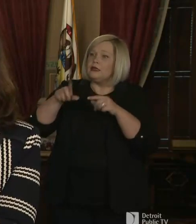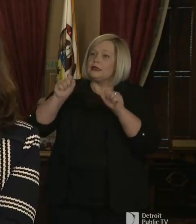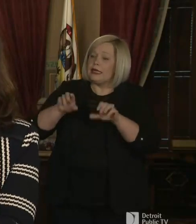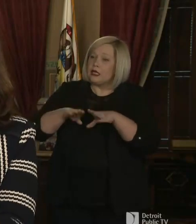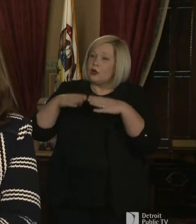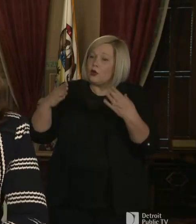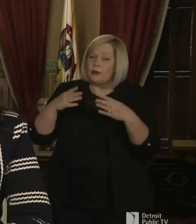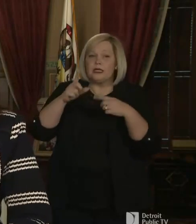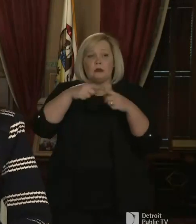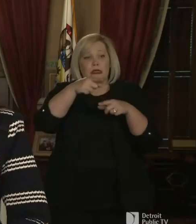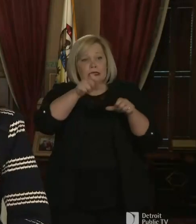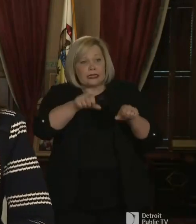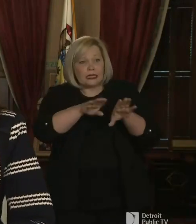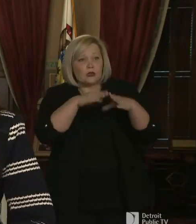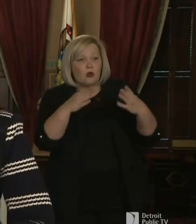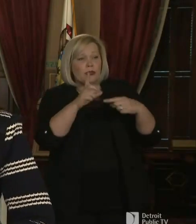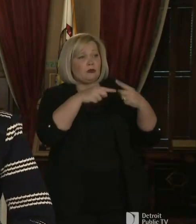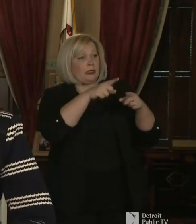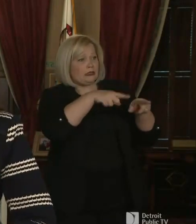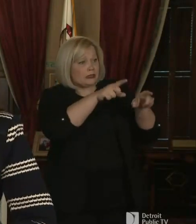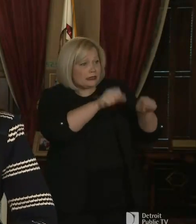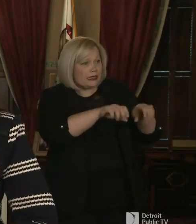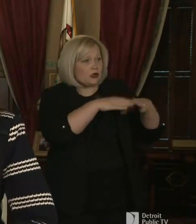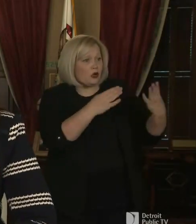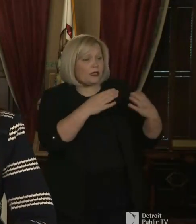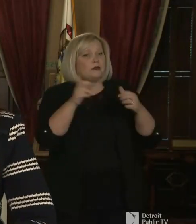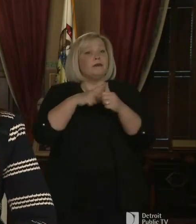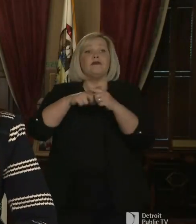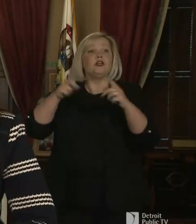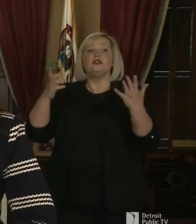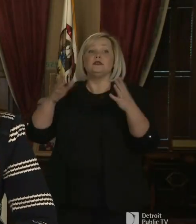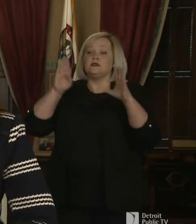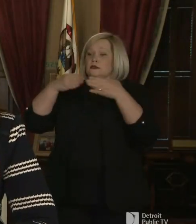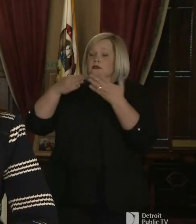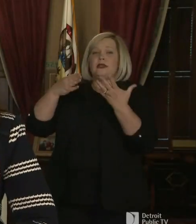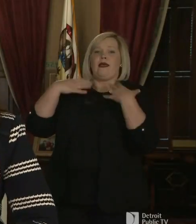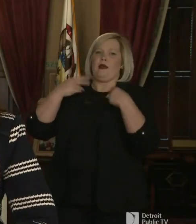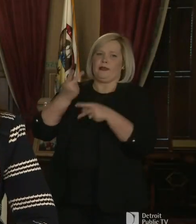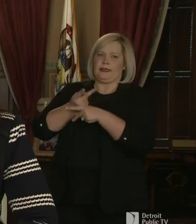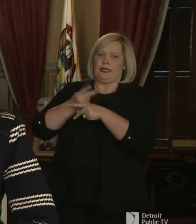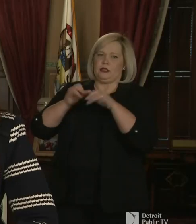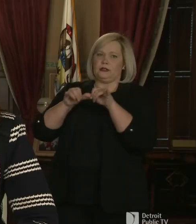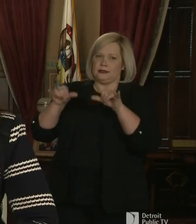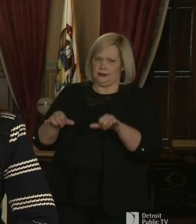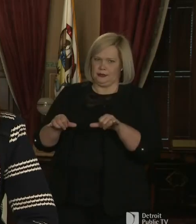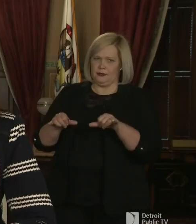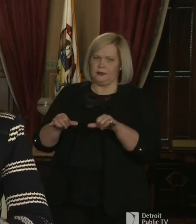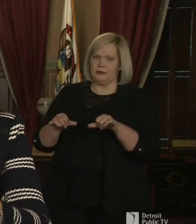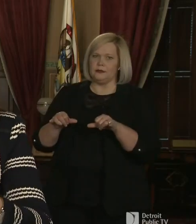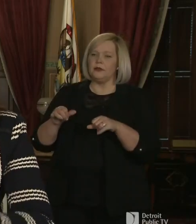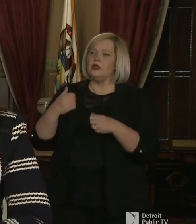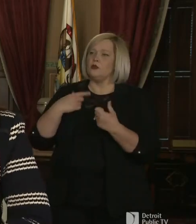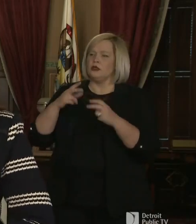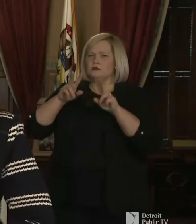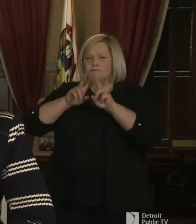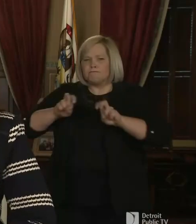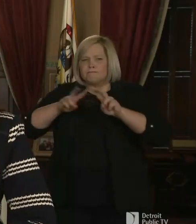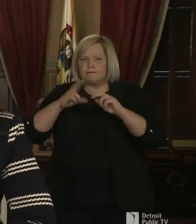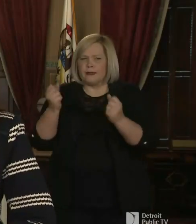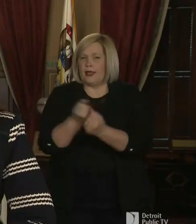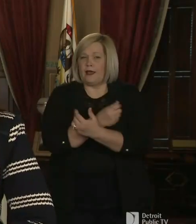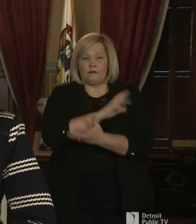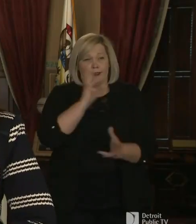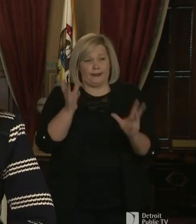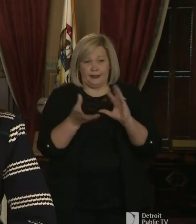comfortable and that's the health care side for it goes first. And so we're looking at all of these. I mentioned that we've